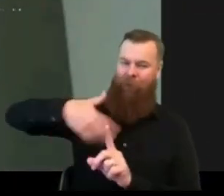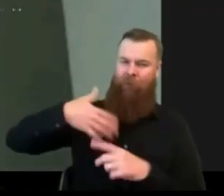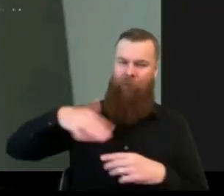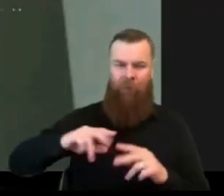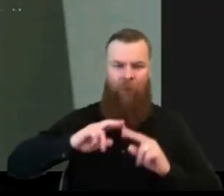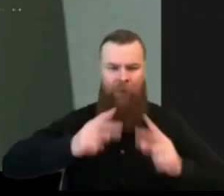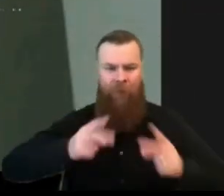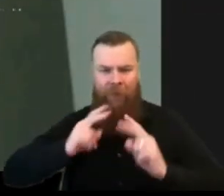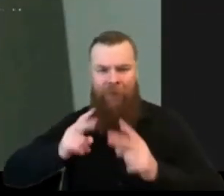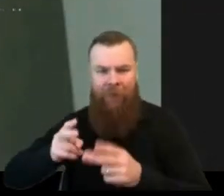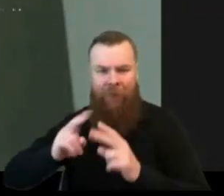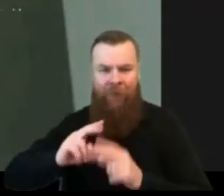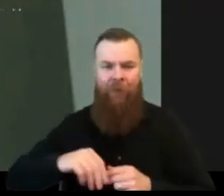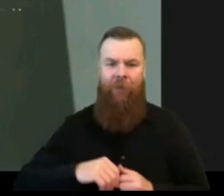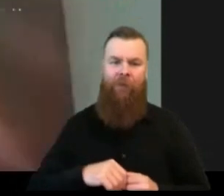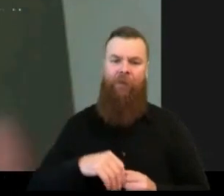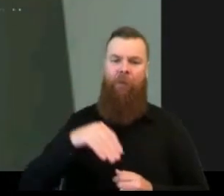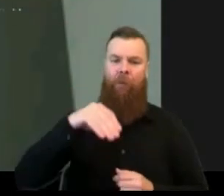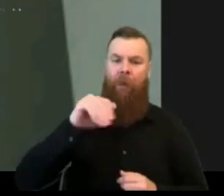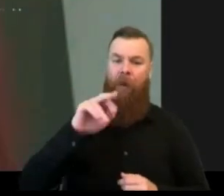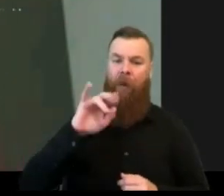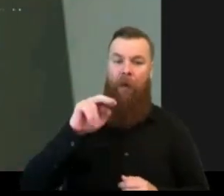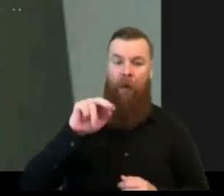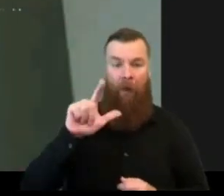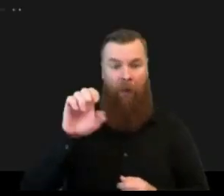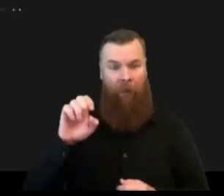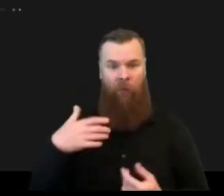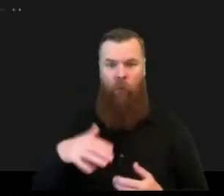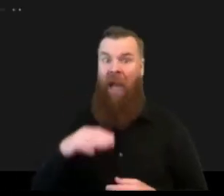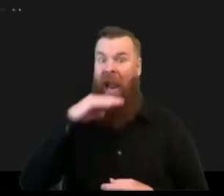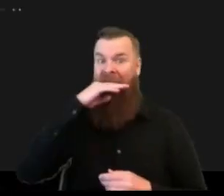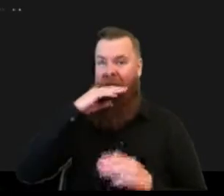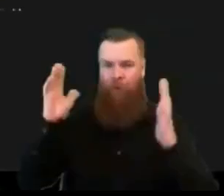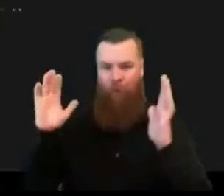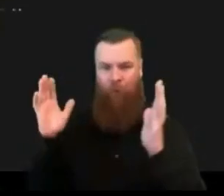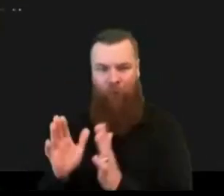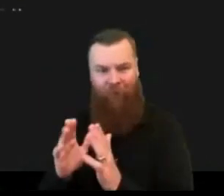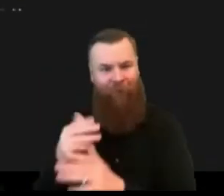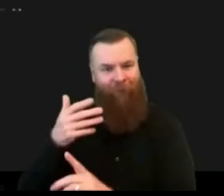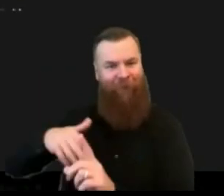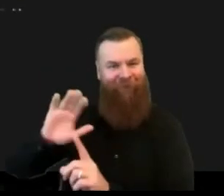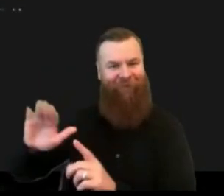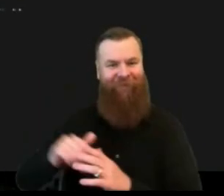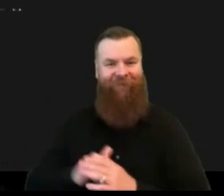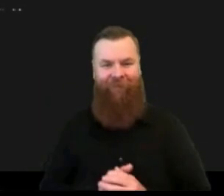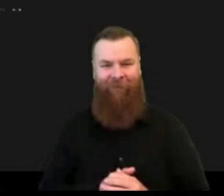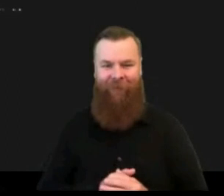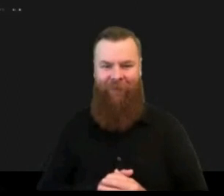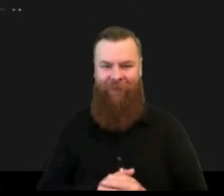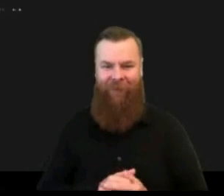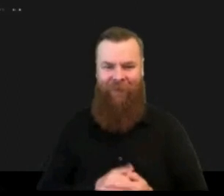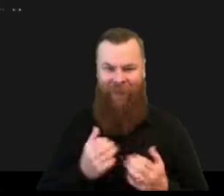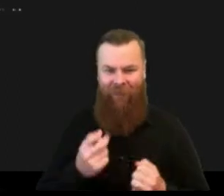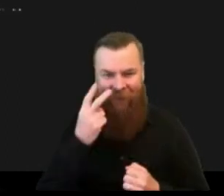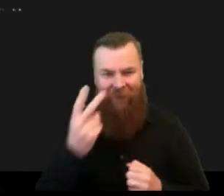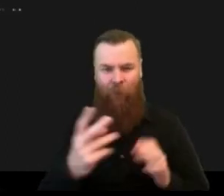themes and how modeling works in so many different ways there's so many pieces that we put together that helps no but again between cost